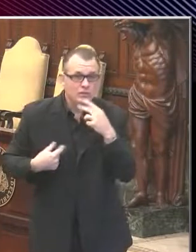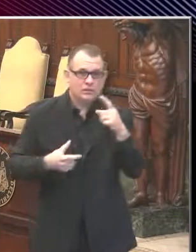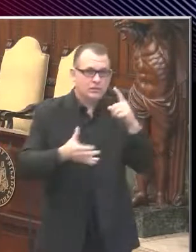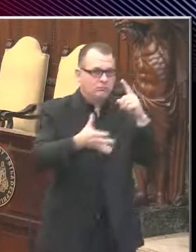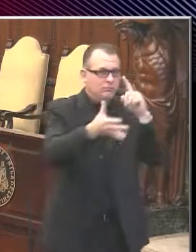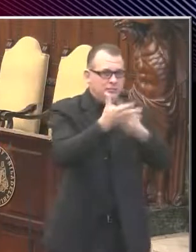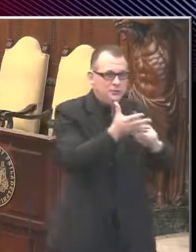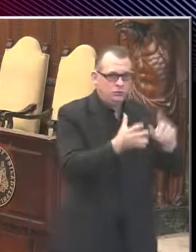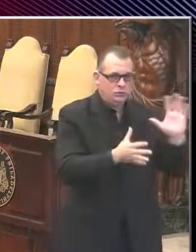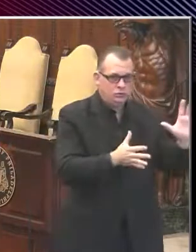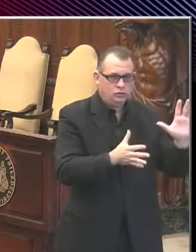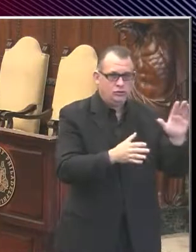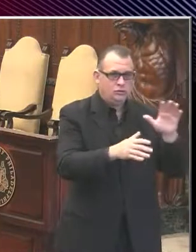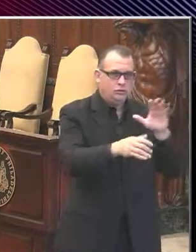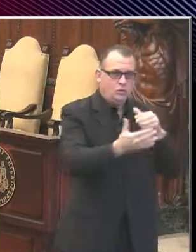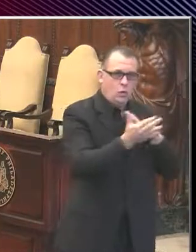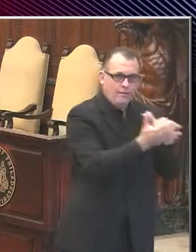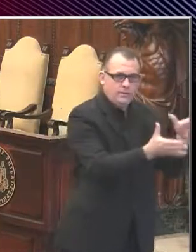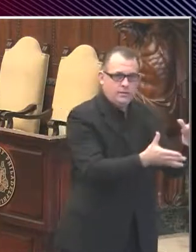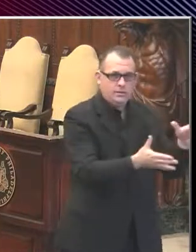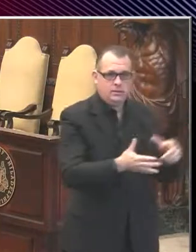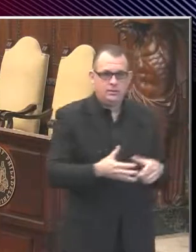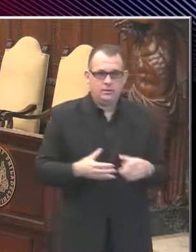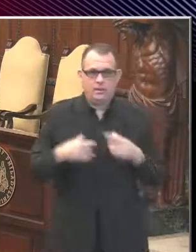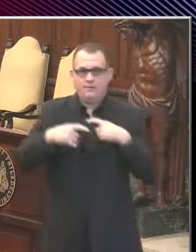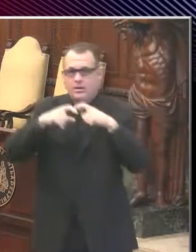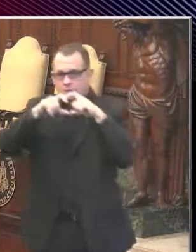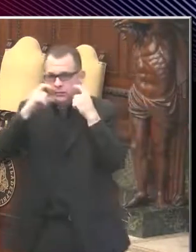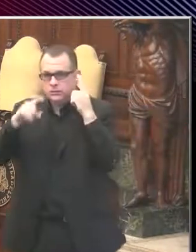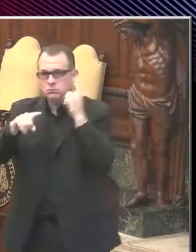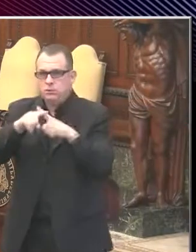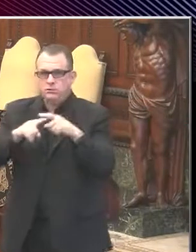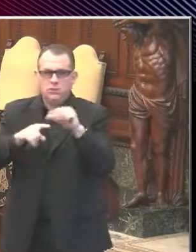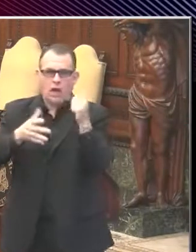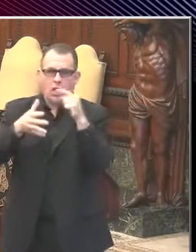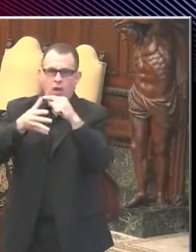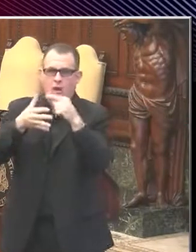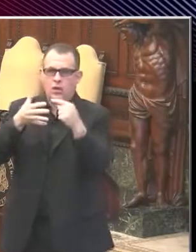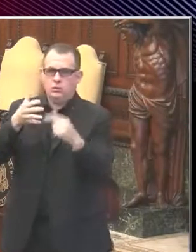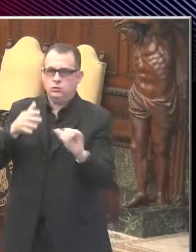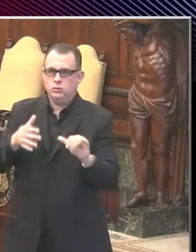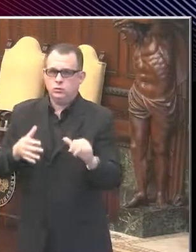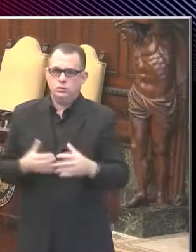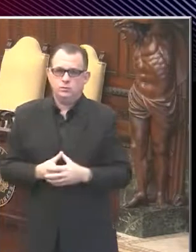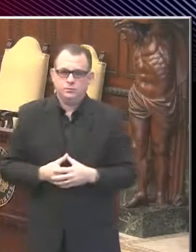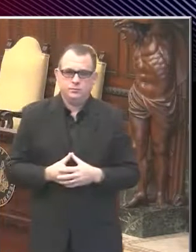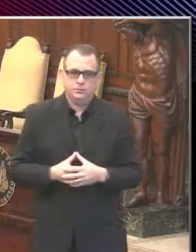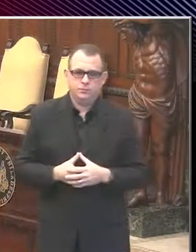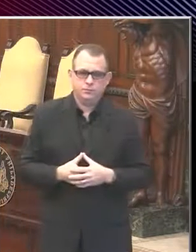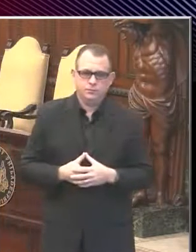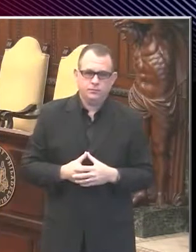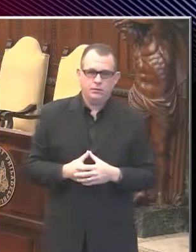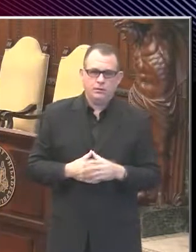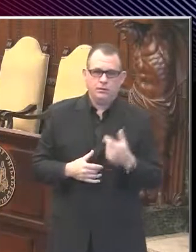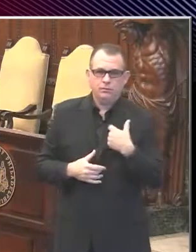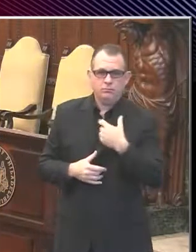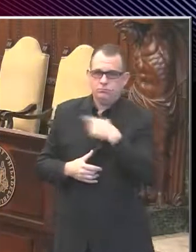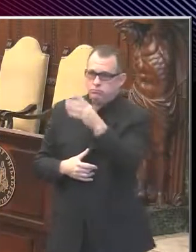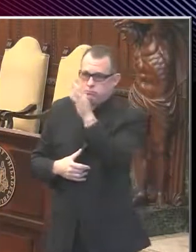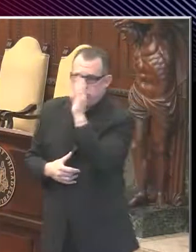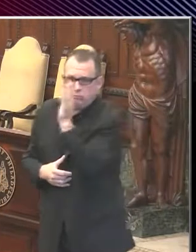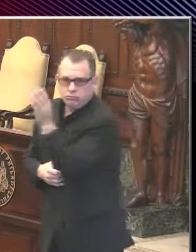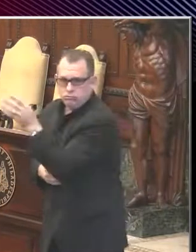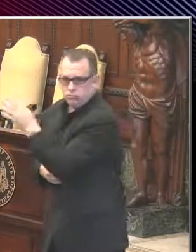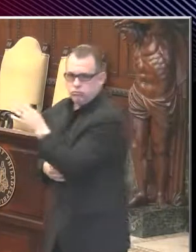use, as well as the other safety features that we're supposed to be doing. And we will be giving very direct feedback to restaurants, those that have outdoor dining, those that have